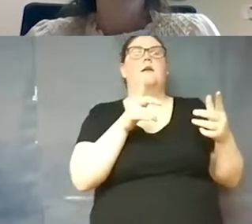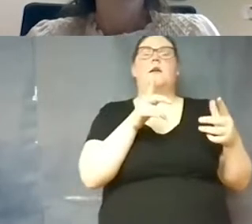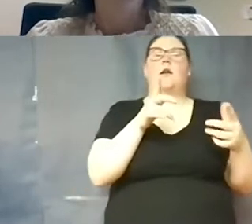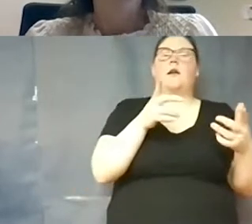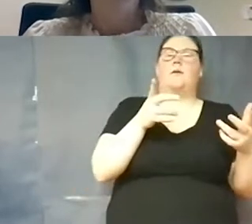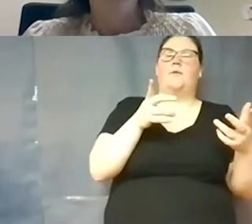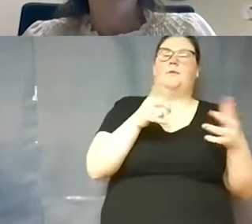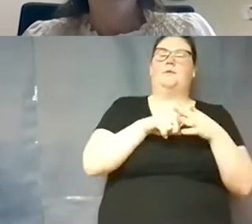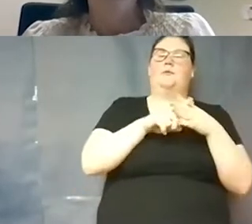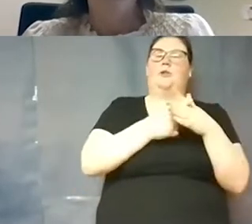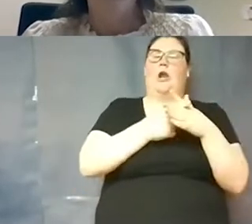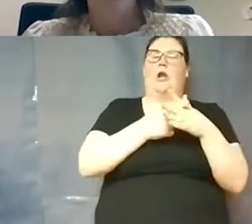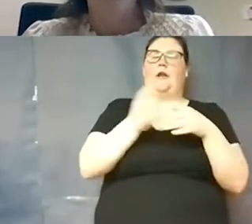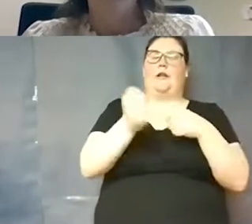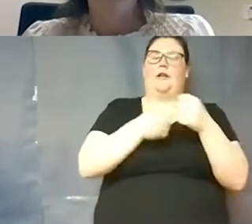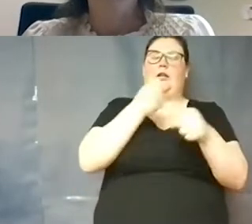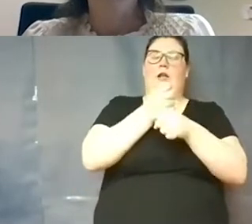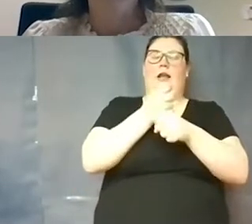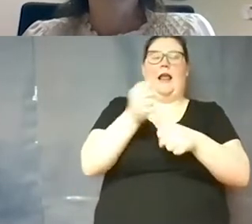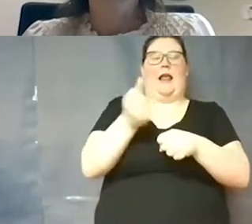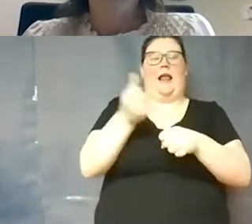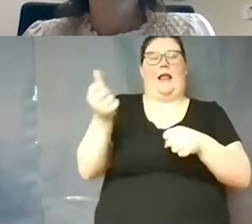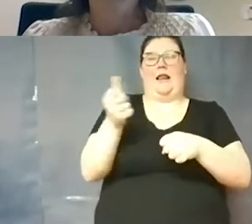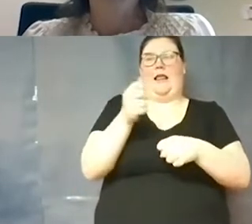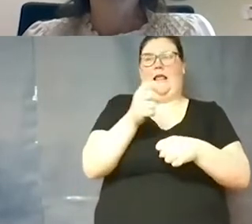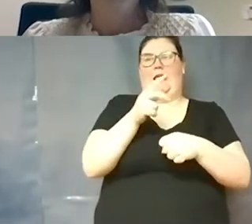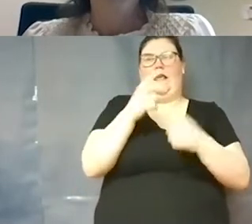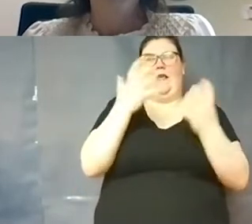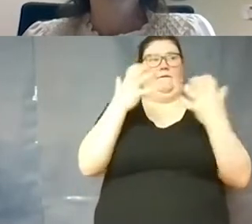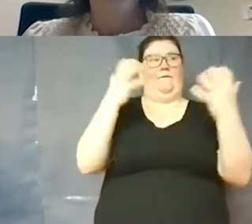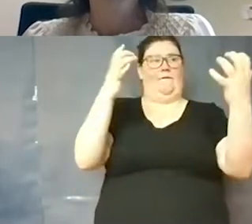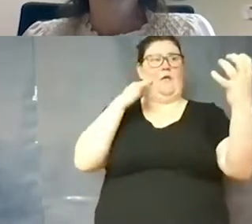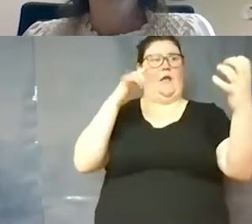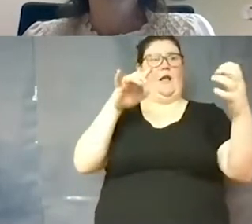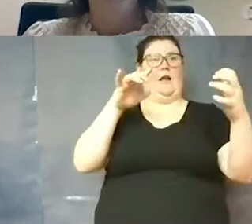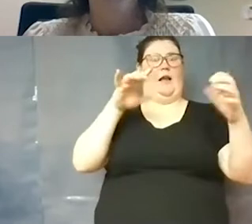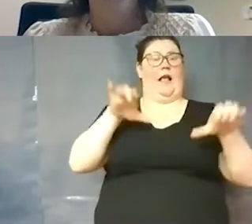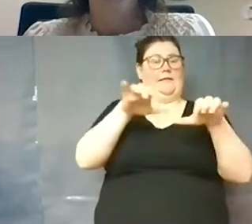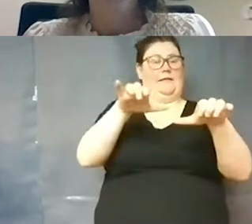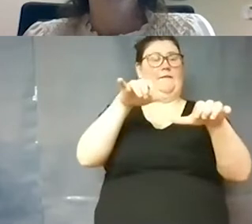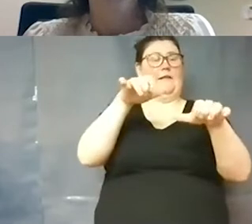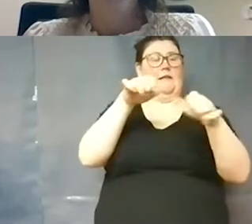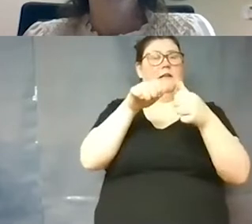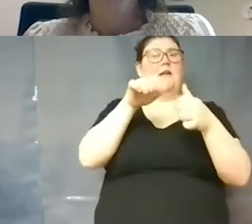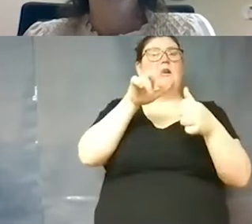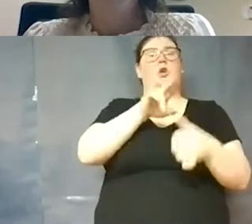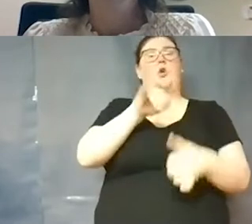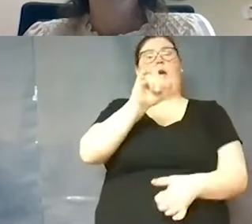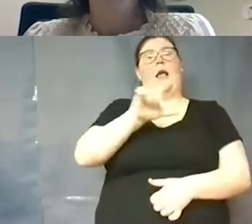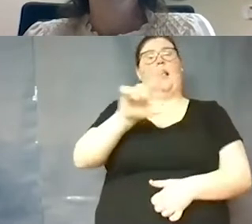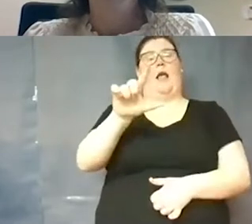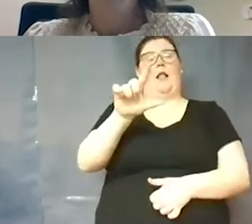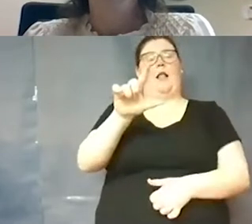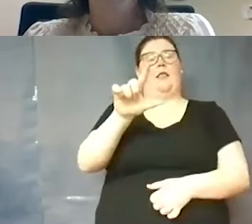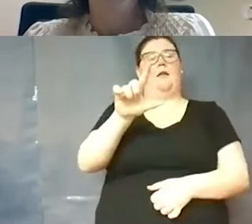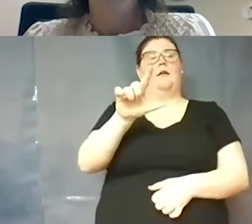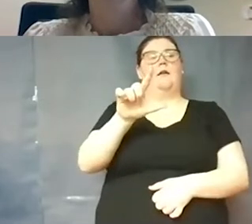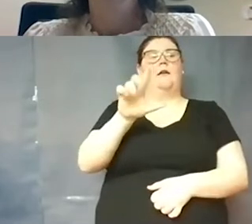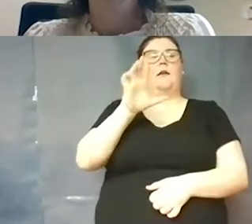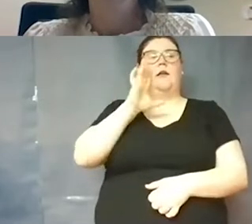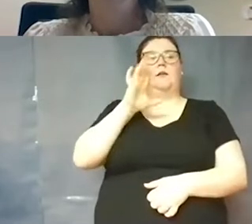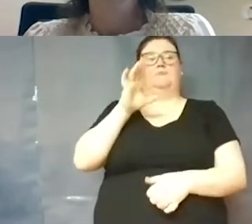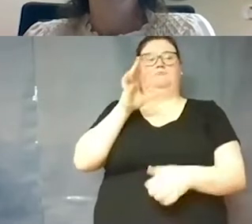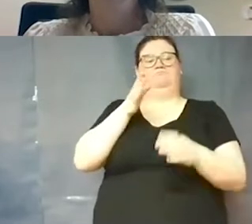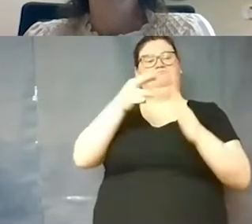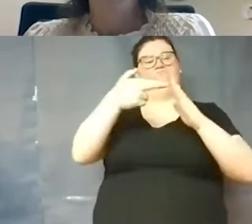year any venue where we have an activity taking place uil's uh parameter is that we